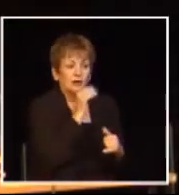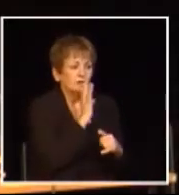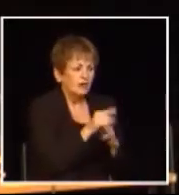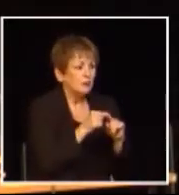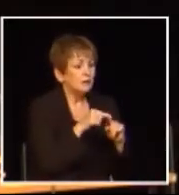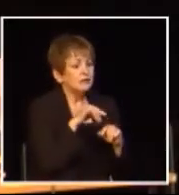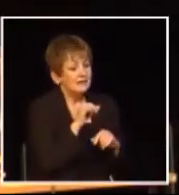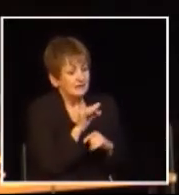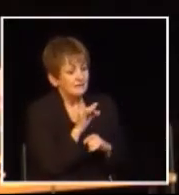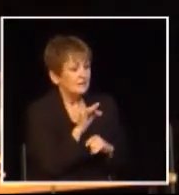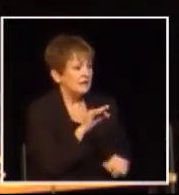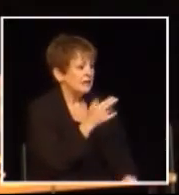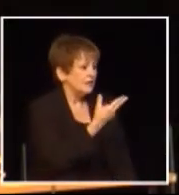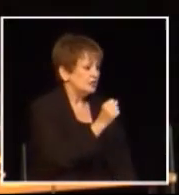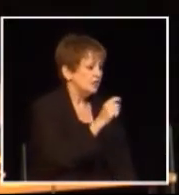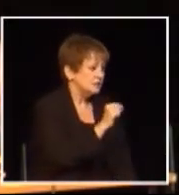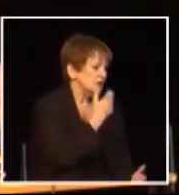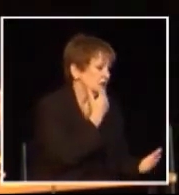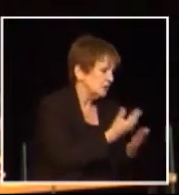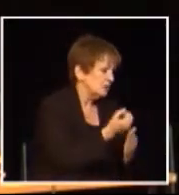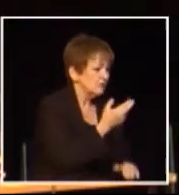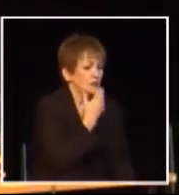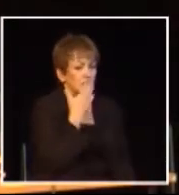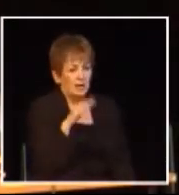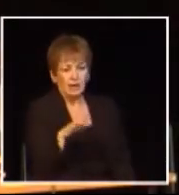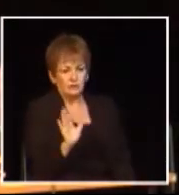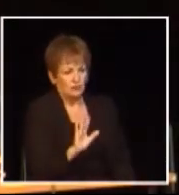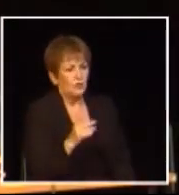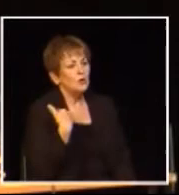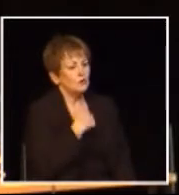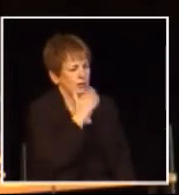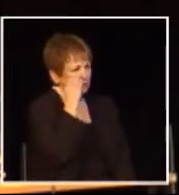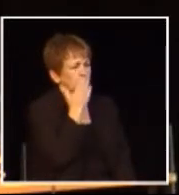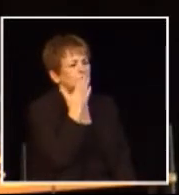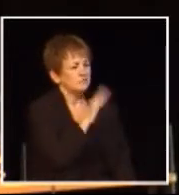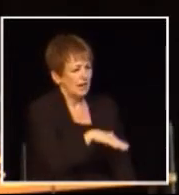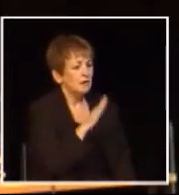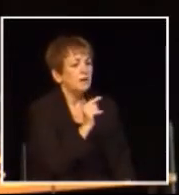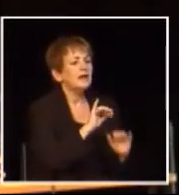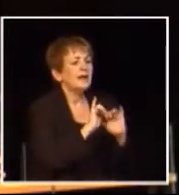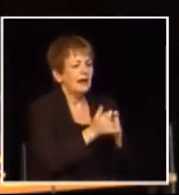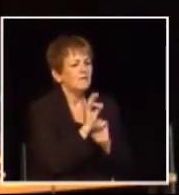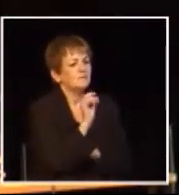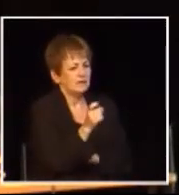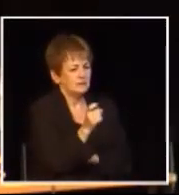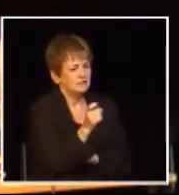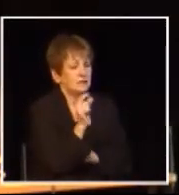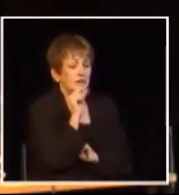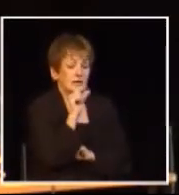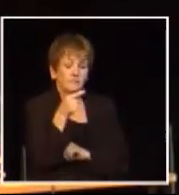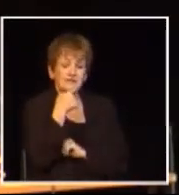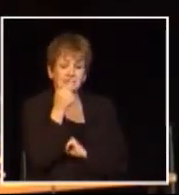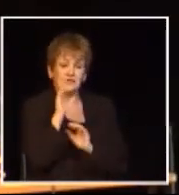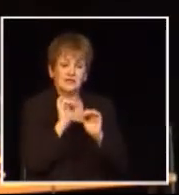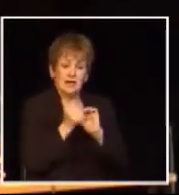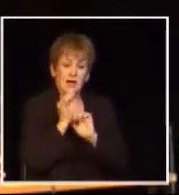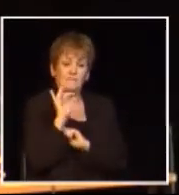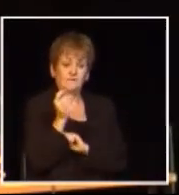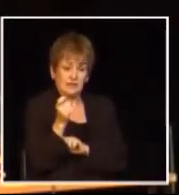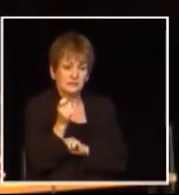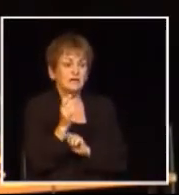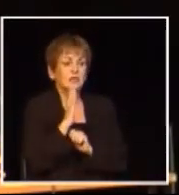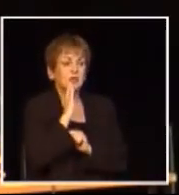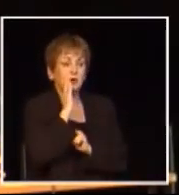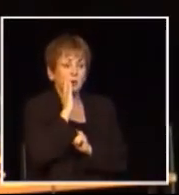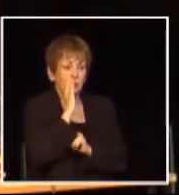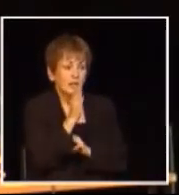tax the debate is no longer about whether the HST is good or bad the debate is about whether how do we fix it the